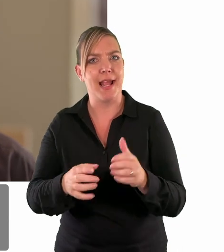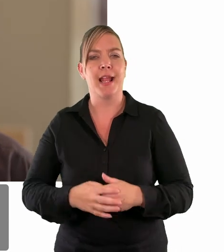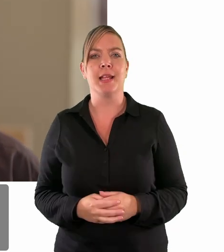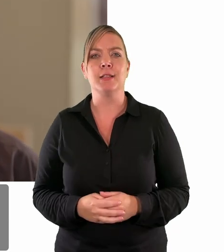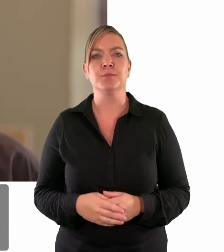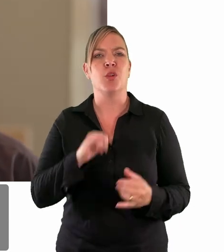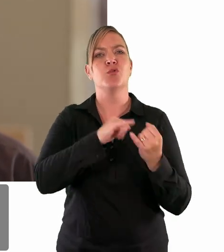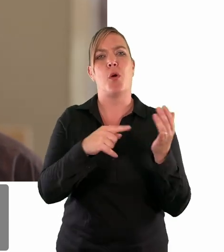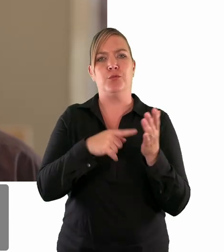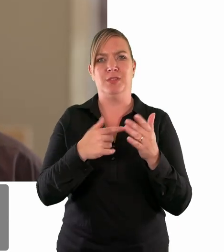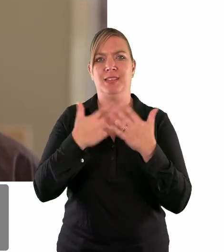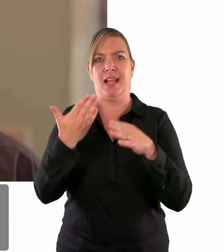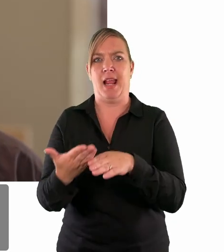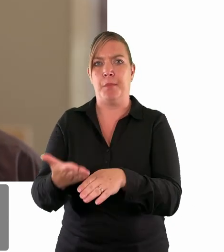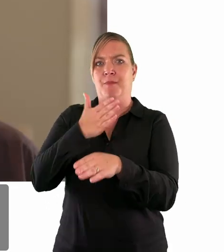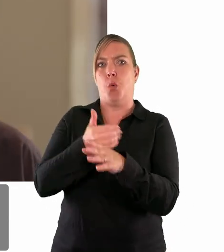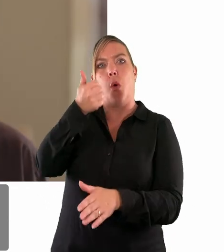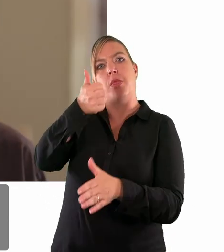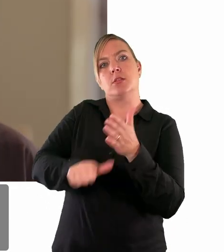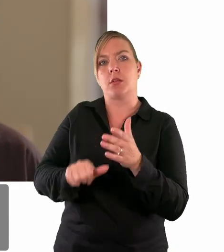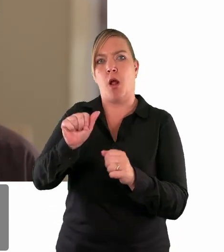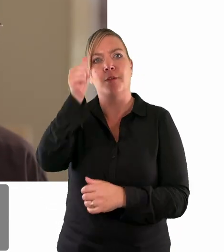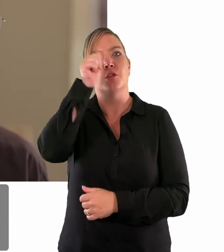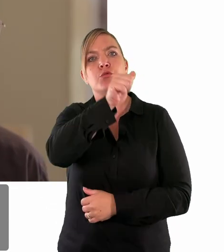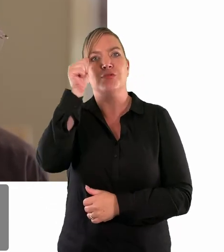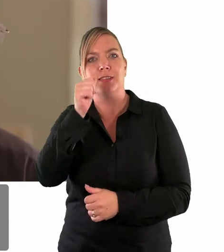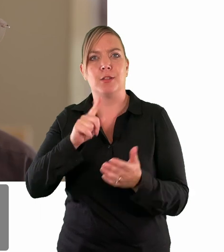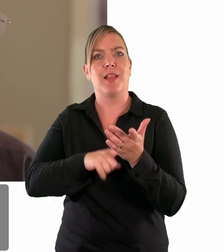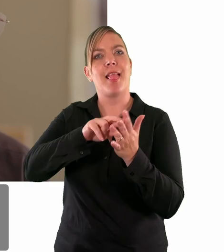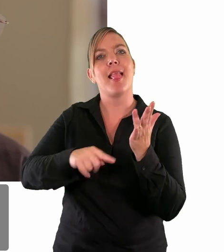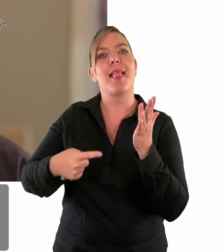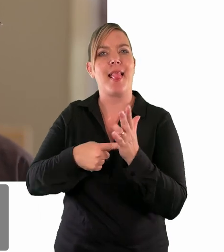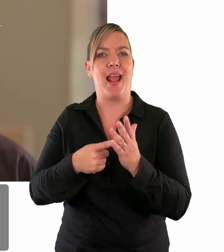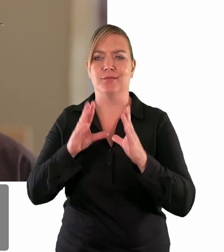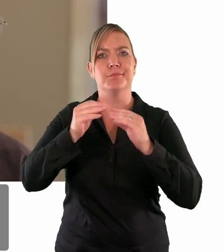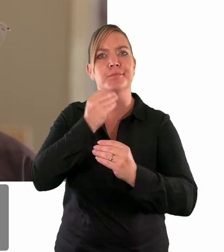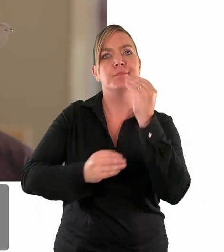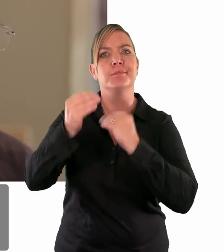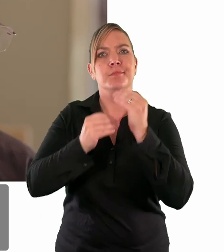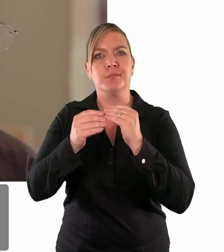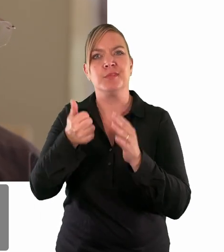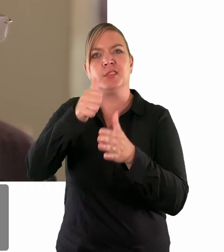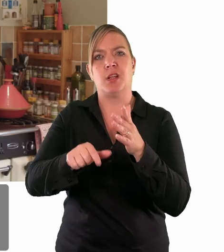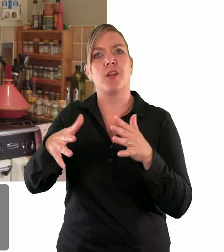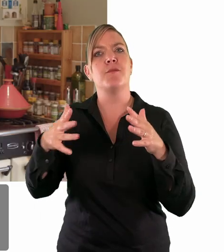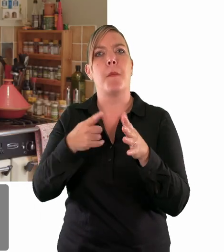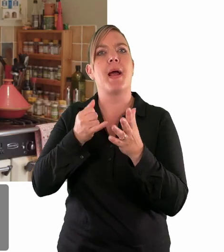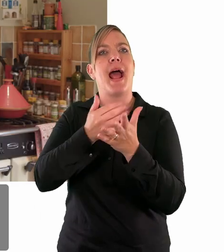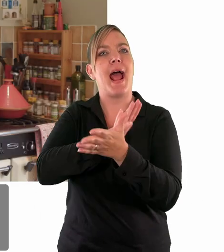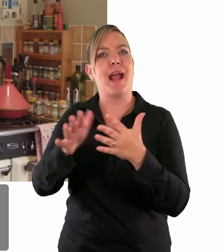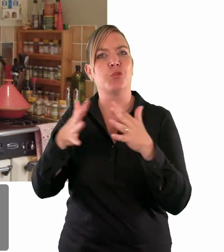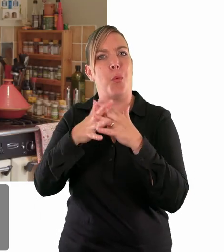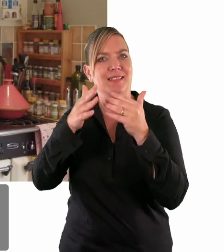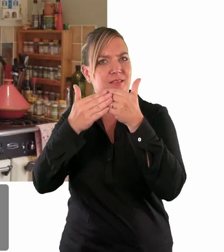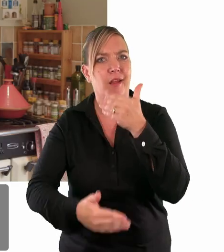That's the day before the beginning of the Christian Lenten feast which begins on Ash Wednesday. And the